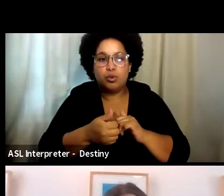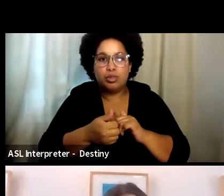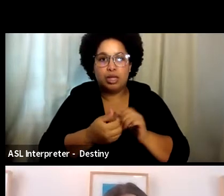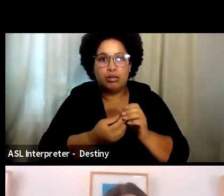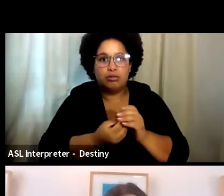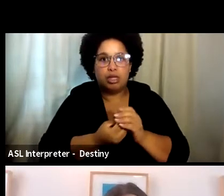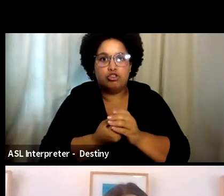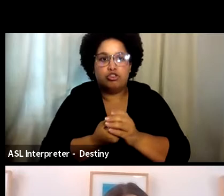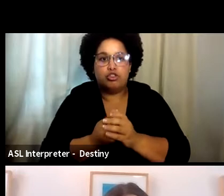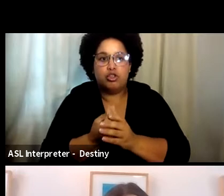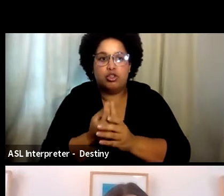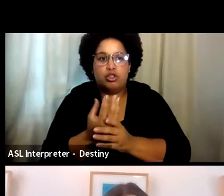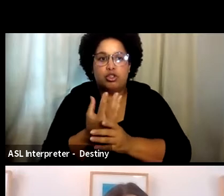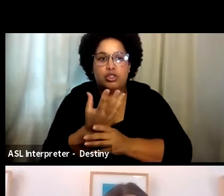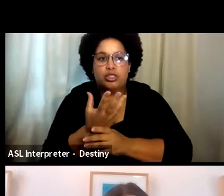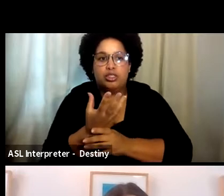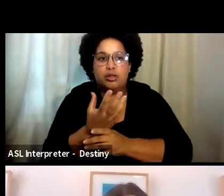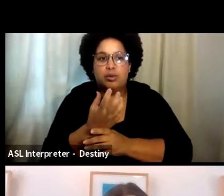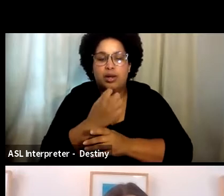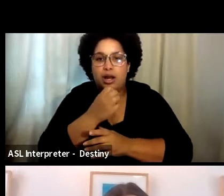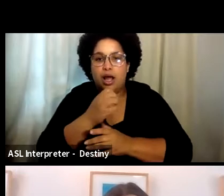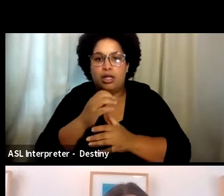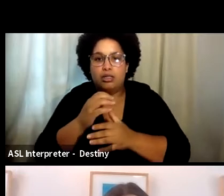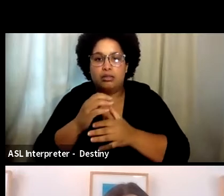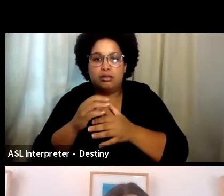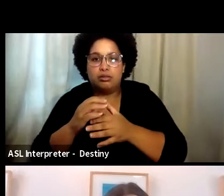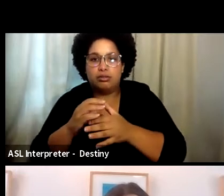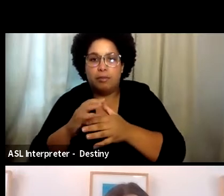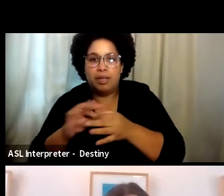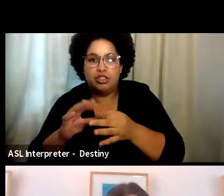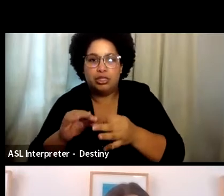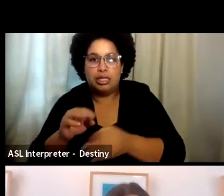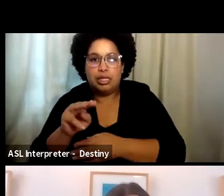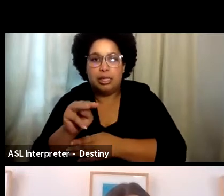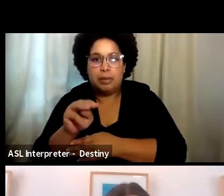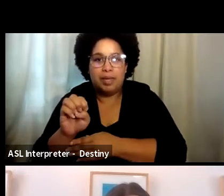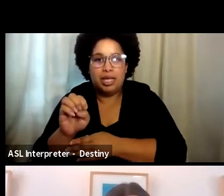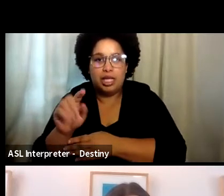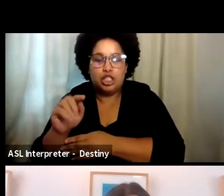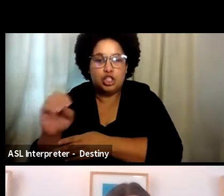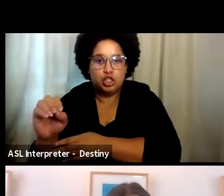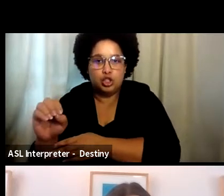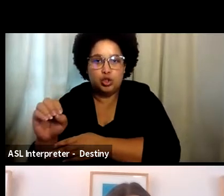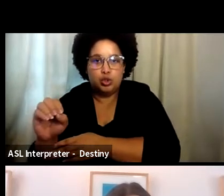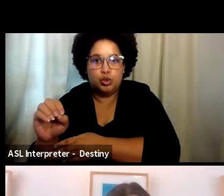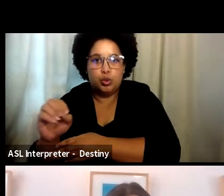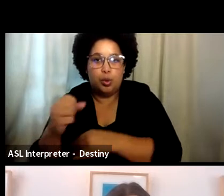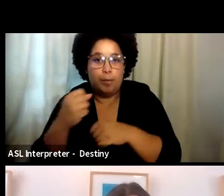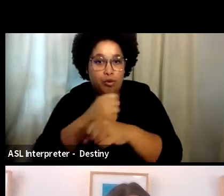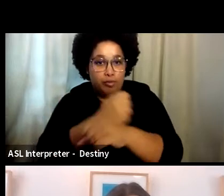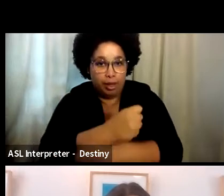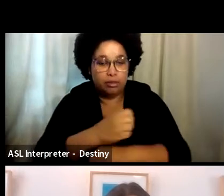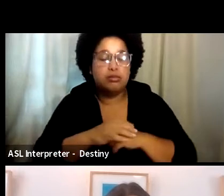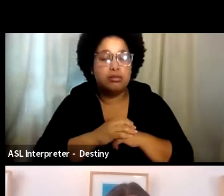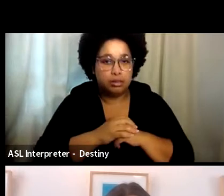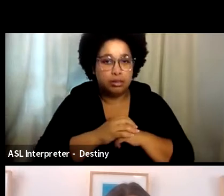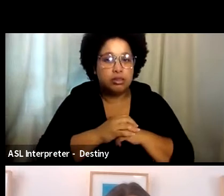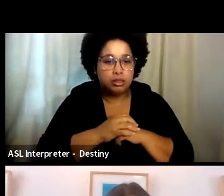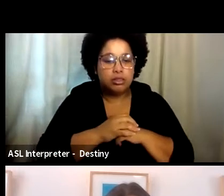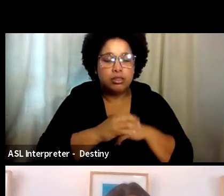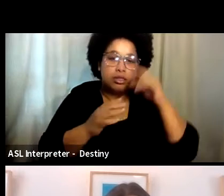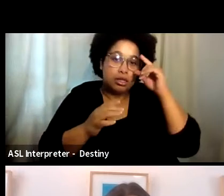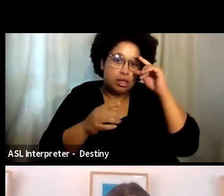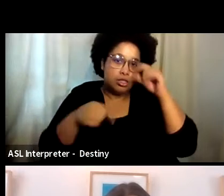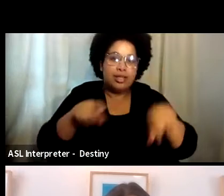happening without mentioning the me to movement, because, you know, we had started doing this work. I personally was working on a lot of